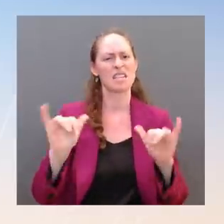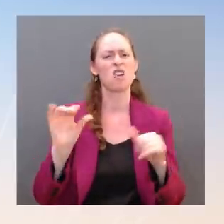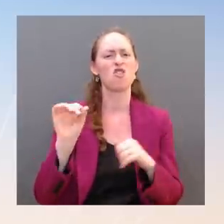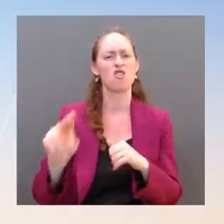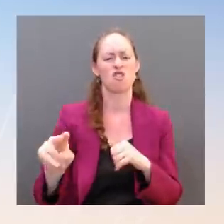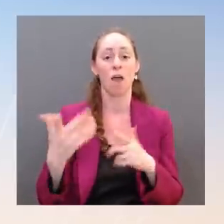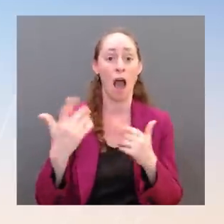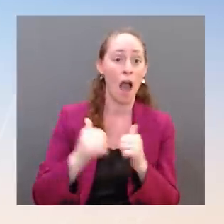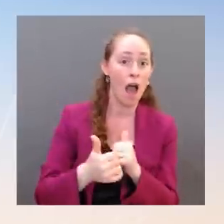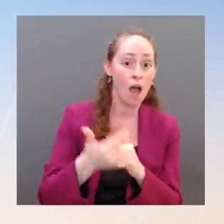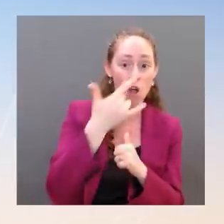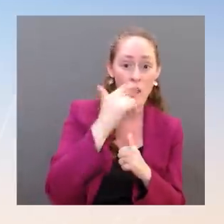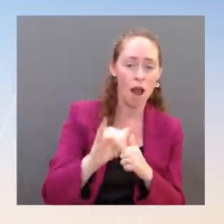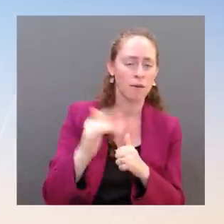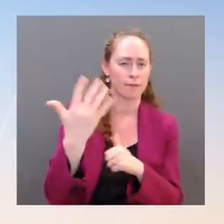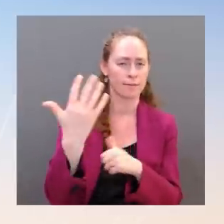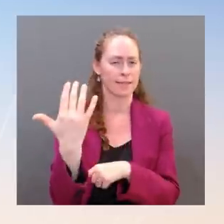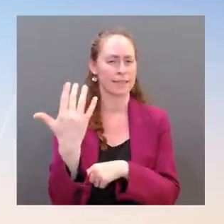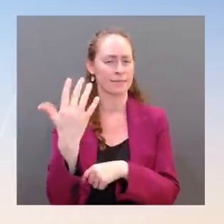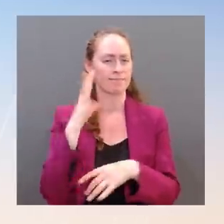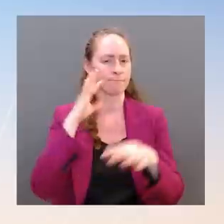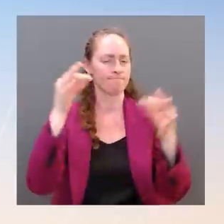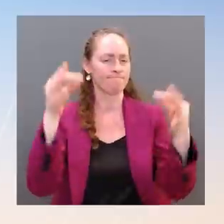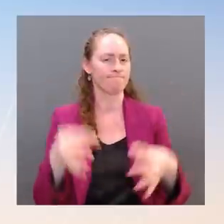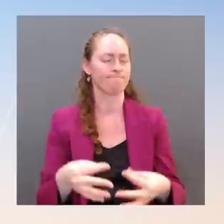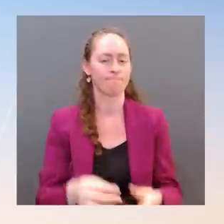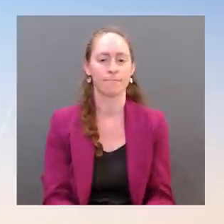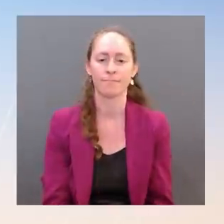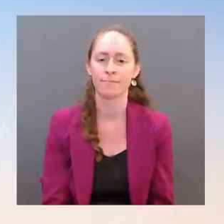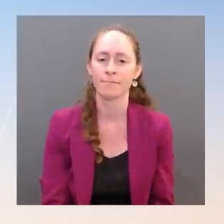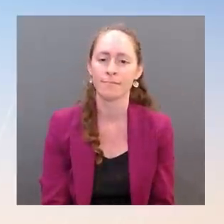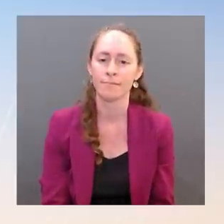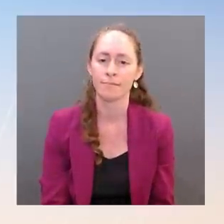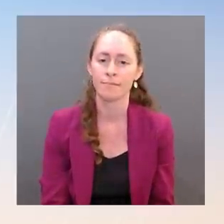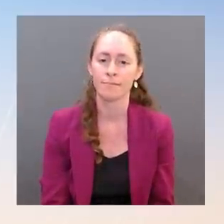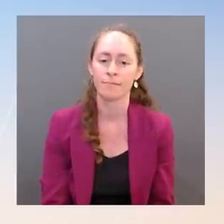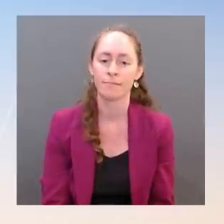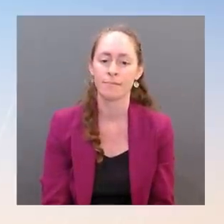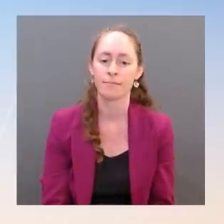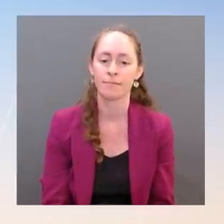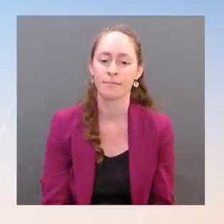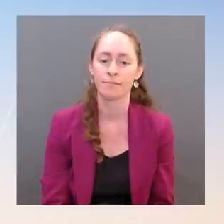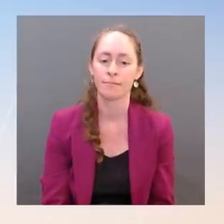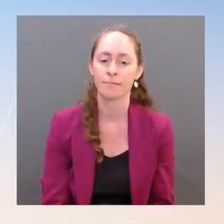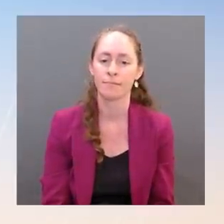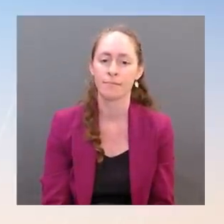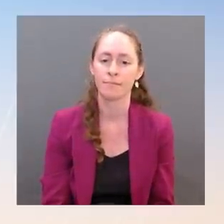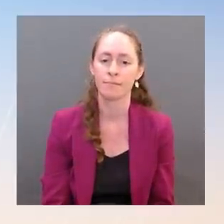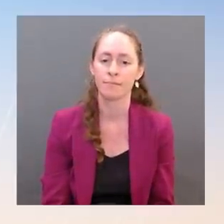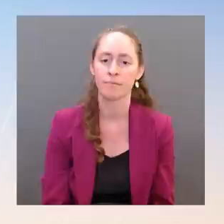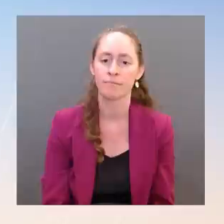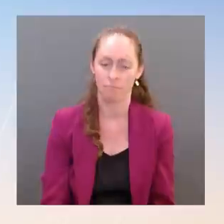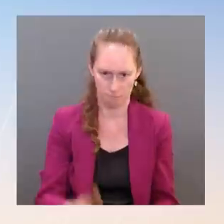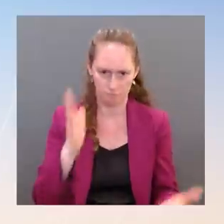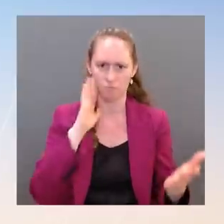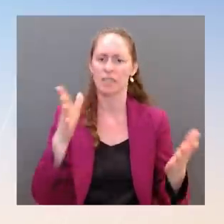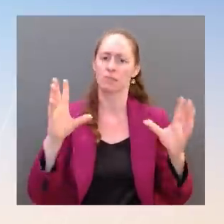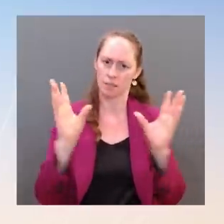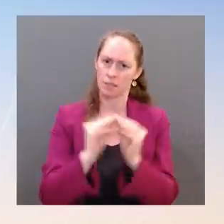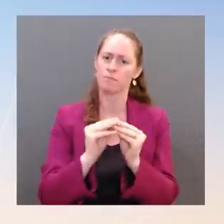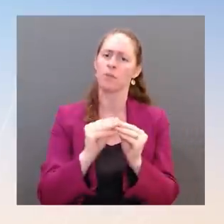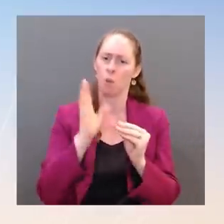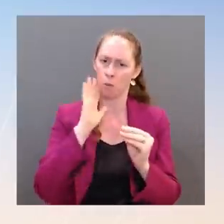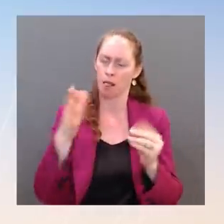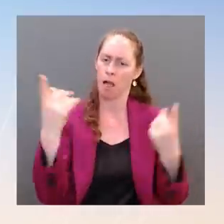deeper. But from what I understand, even Jake said this, that there's going to be a Quad Summit. It's going to happen. We can we